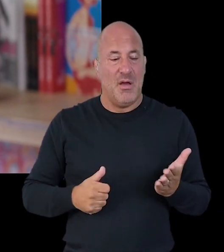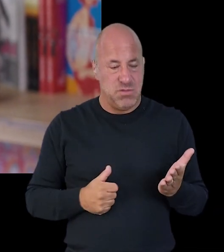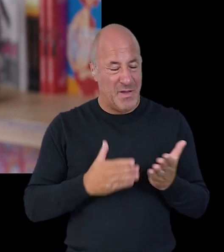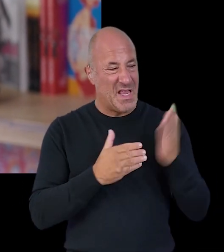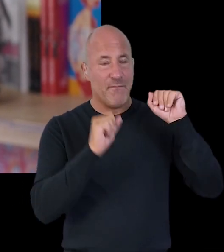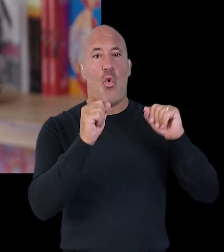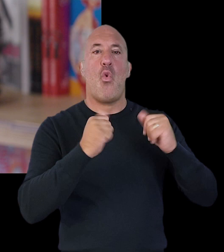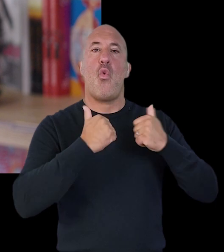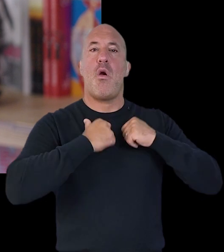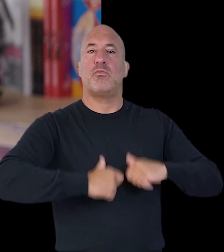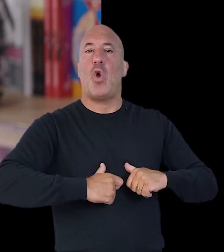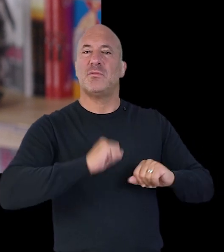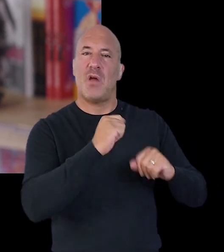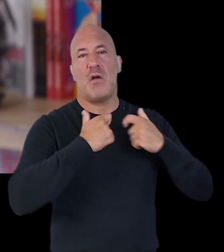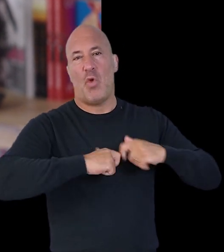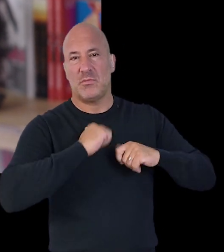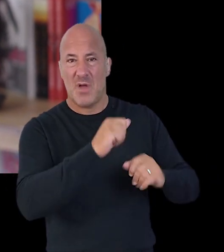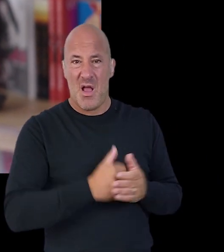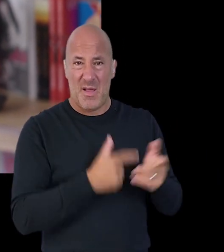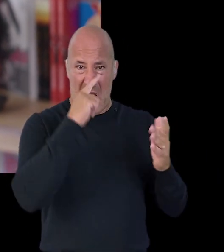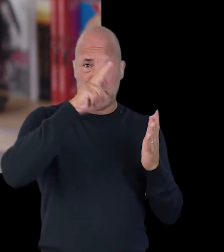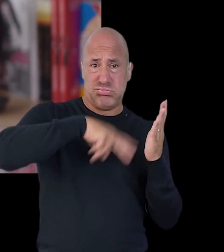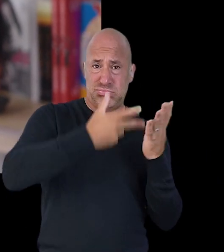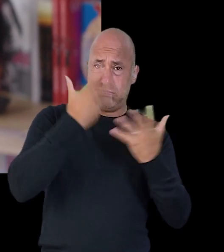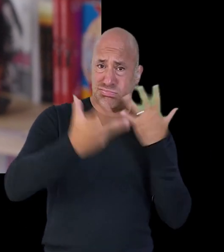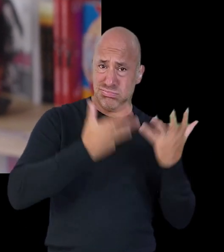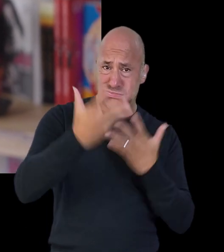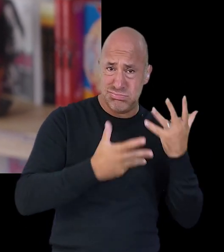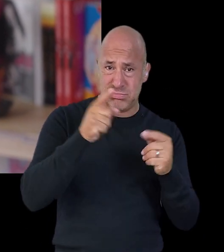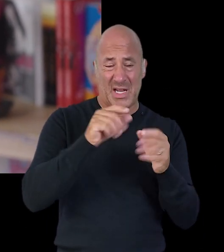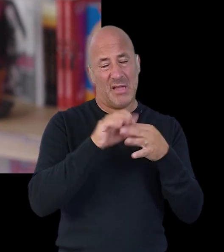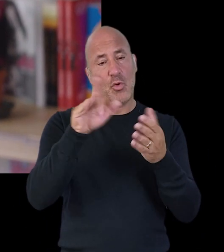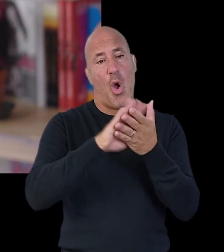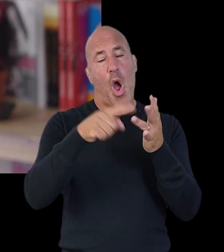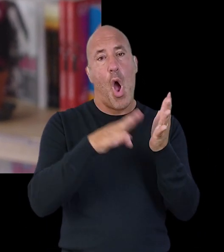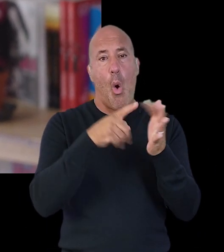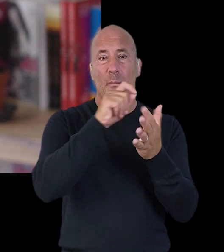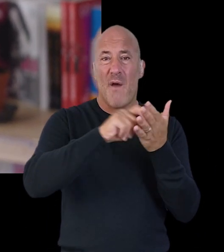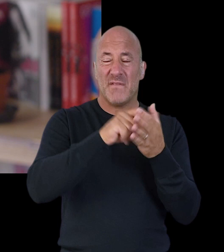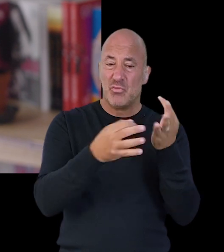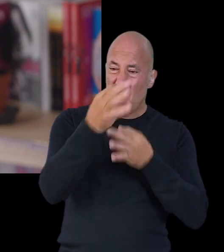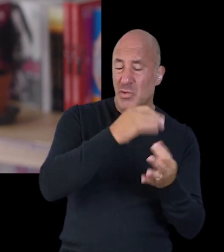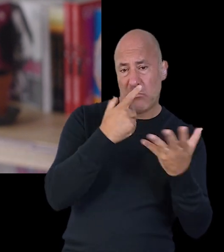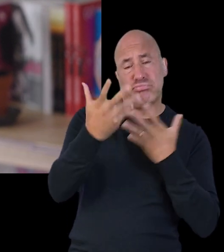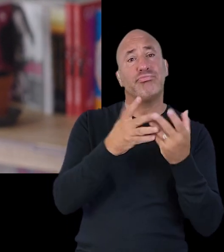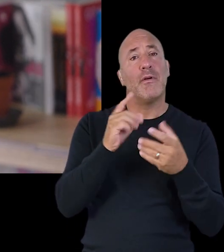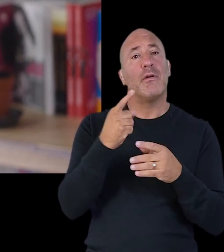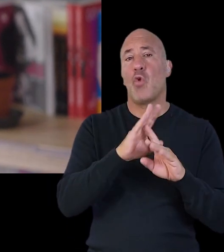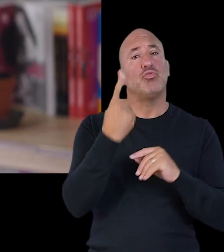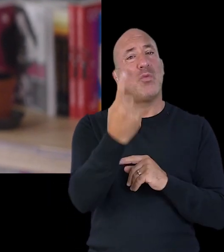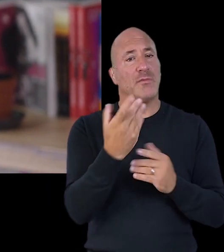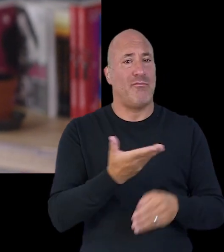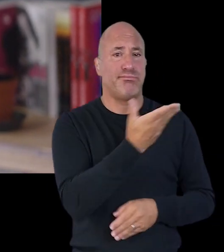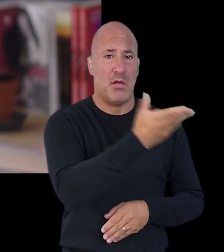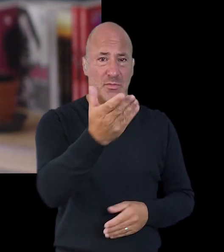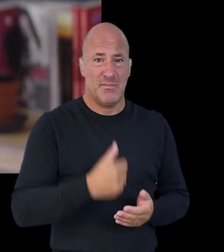try writing them down first and then giving them to your lawyer they can then read through what you have written and think about further questions the home office may want to ask